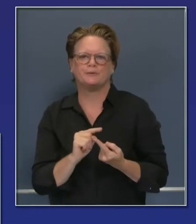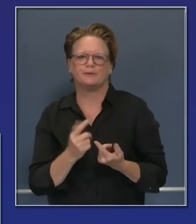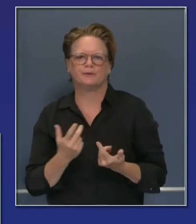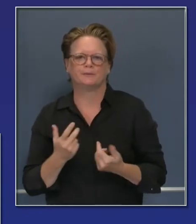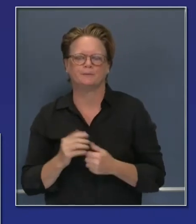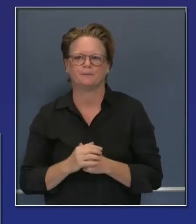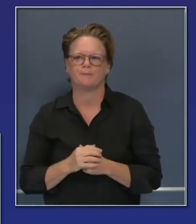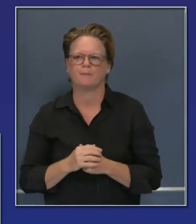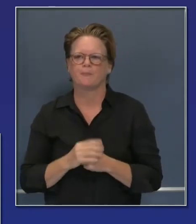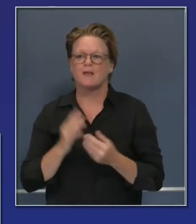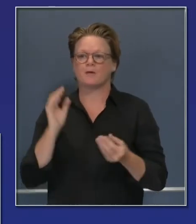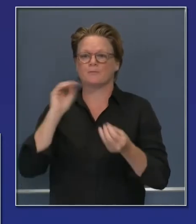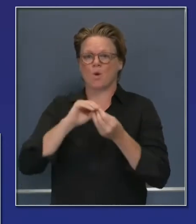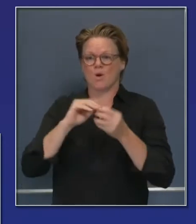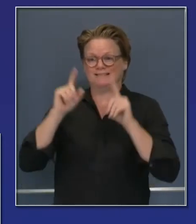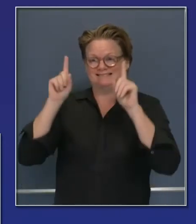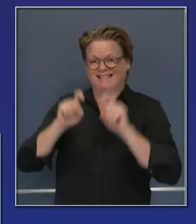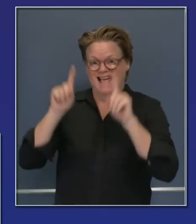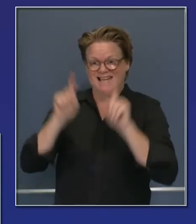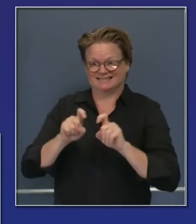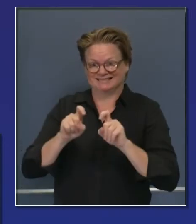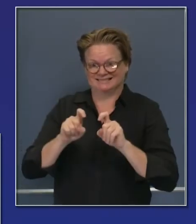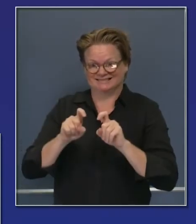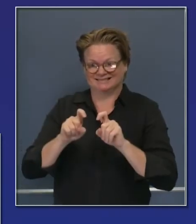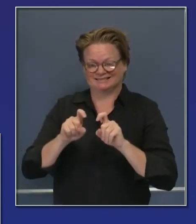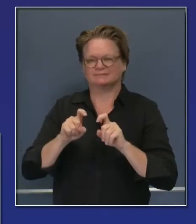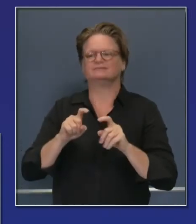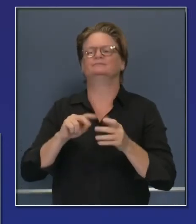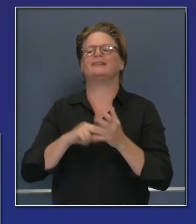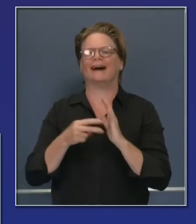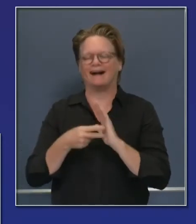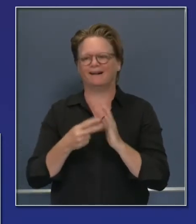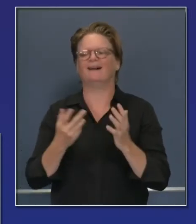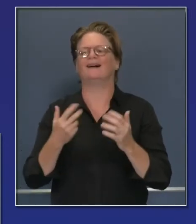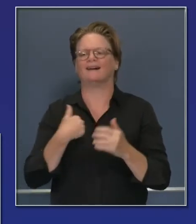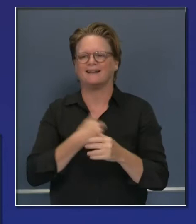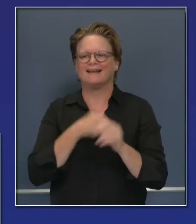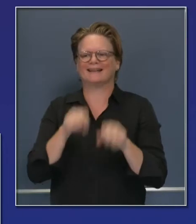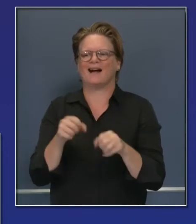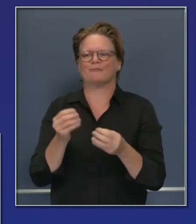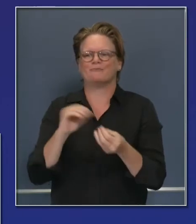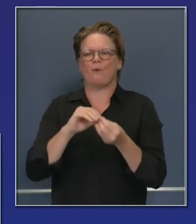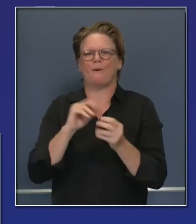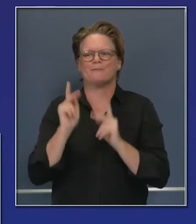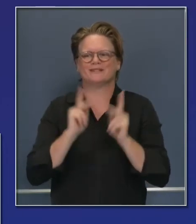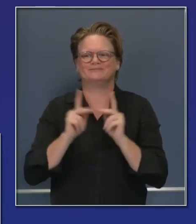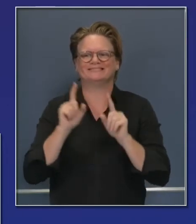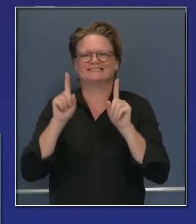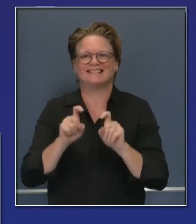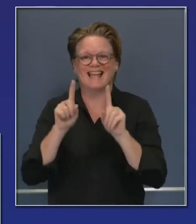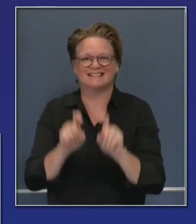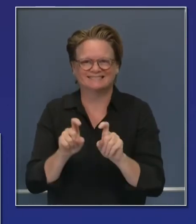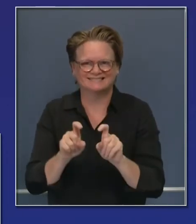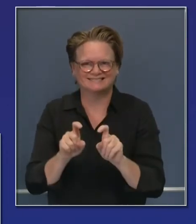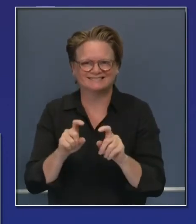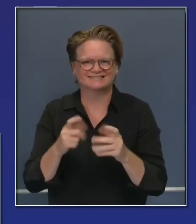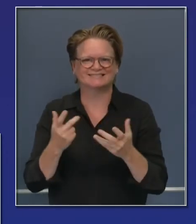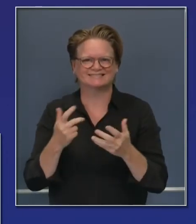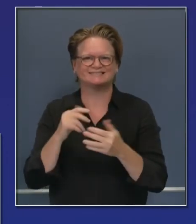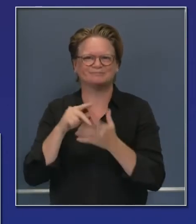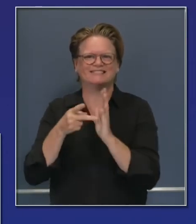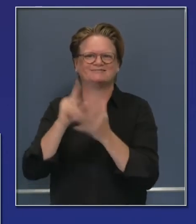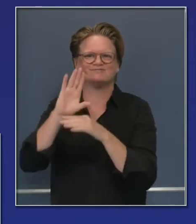more tests, and let me go to this slide, the new cost breakdown slide. You'll see this slide. The more tests, lower the price.